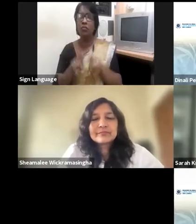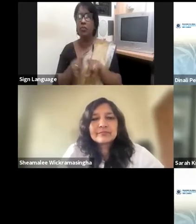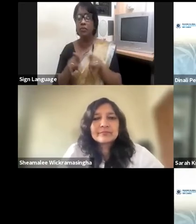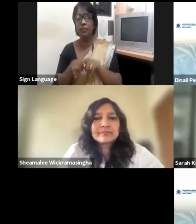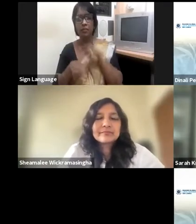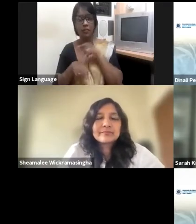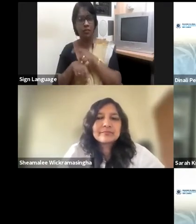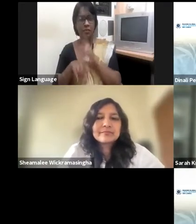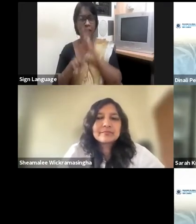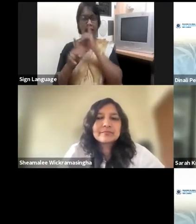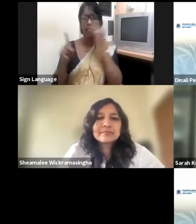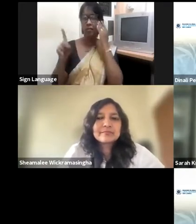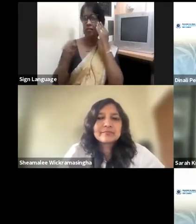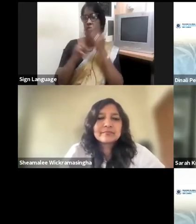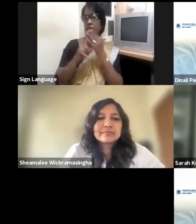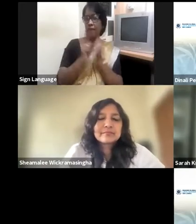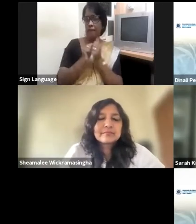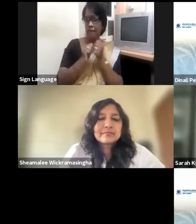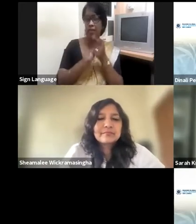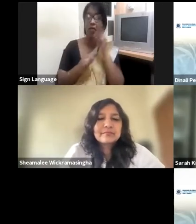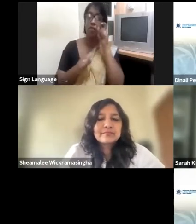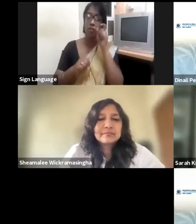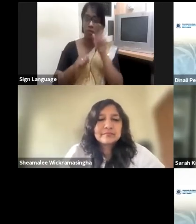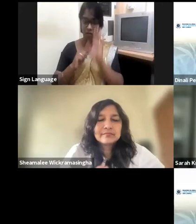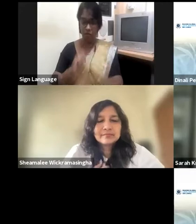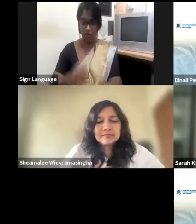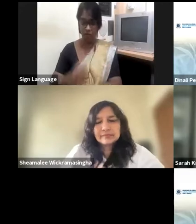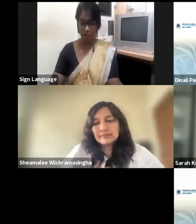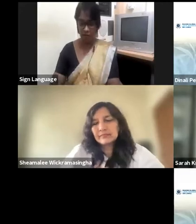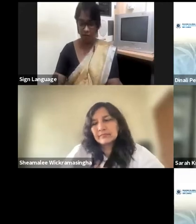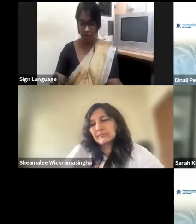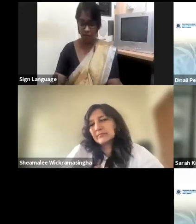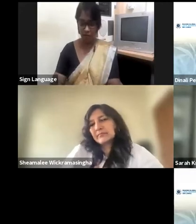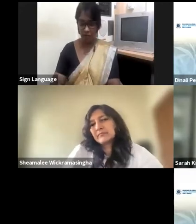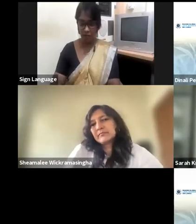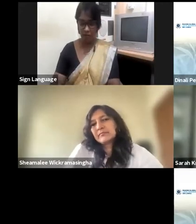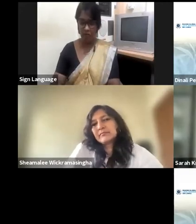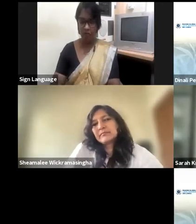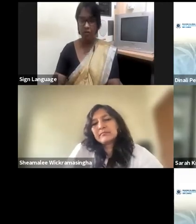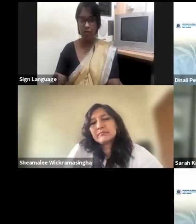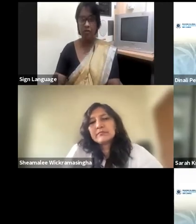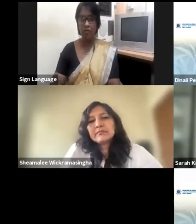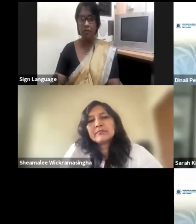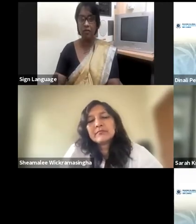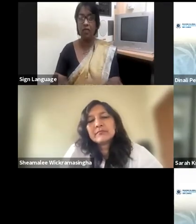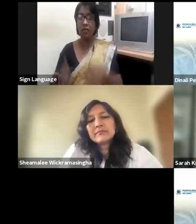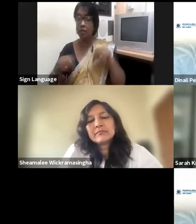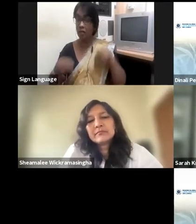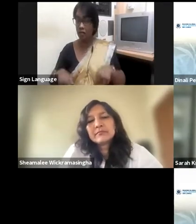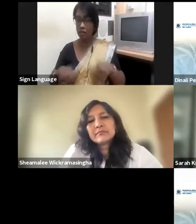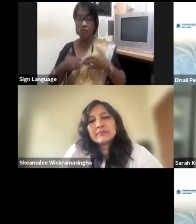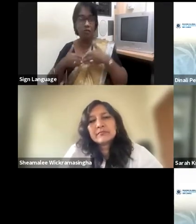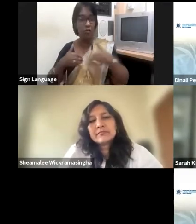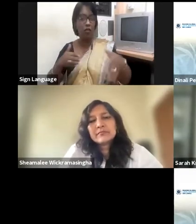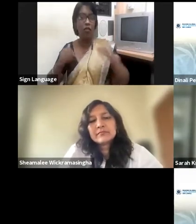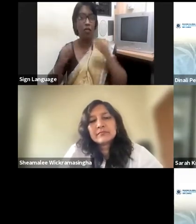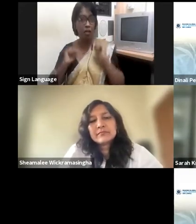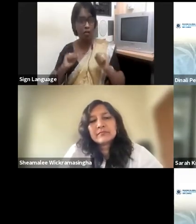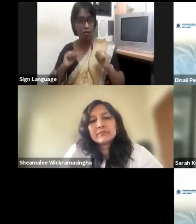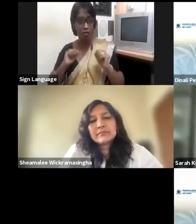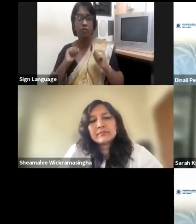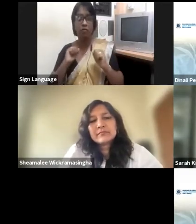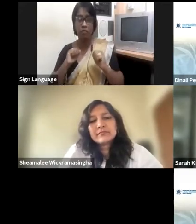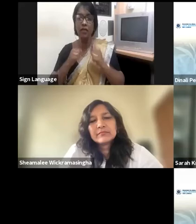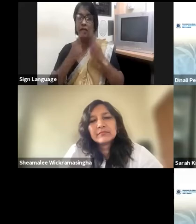now, in the current day and age and in today's era, what we say is that we are appreciating diversity and different